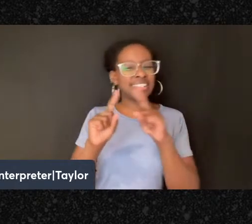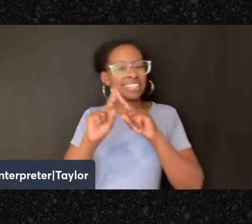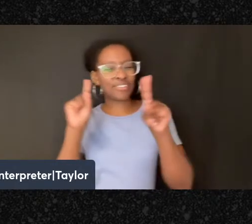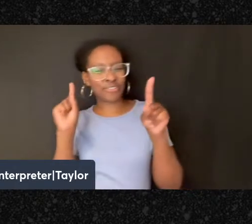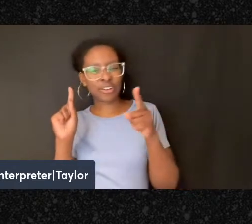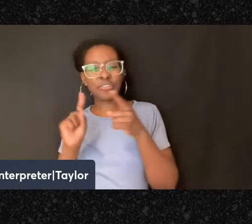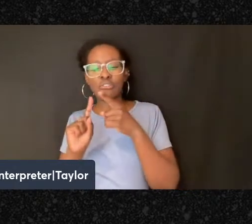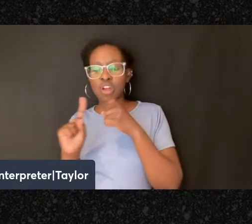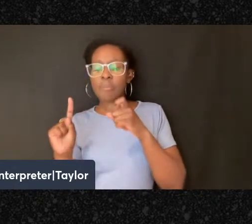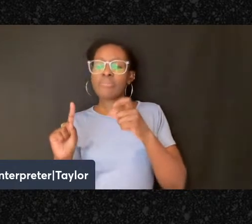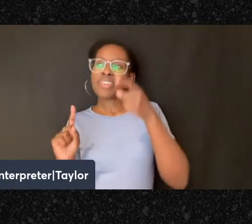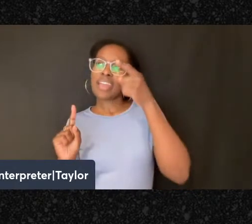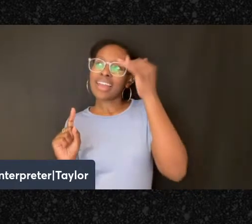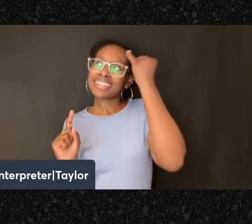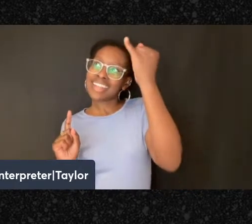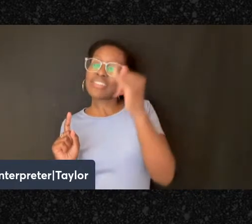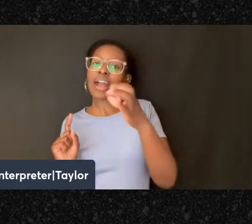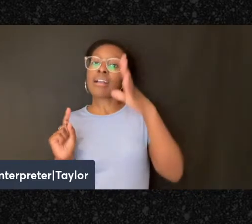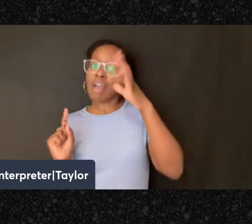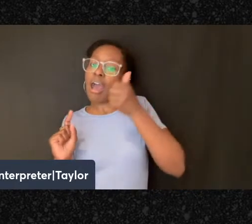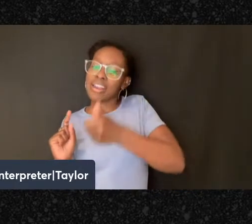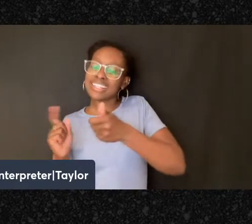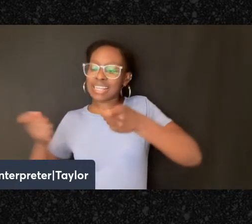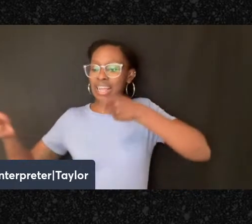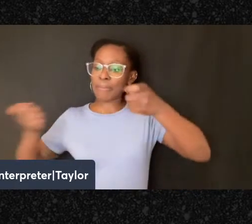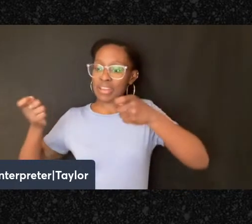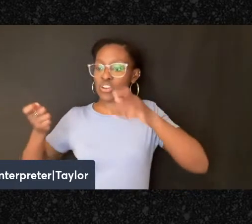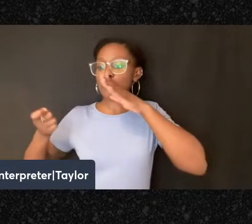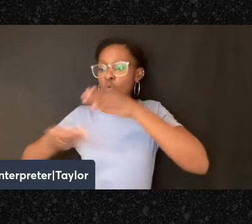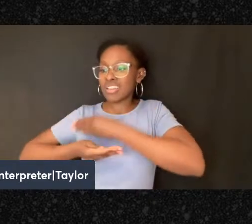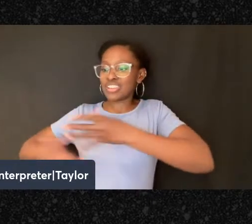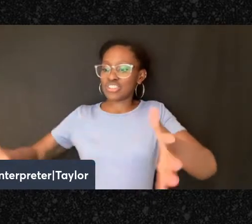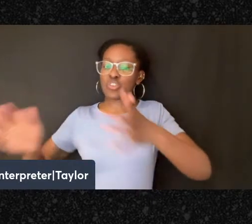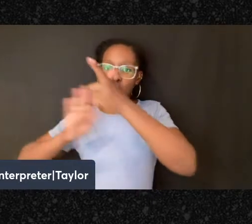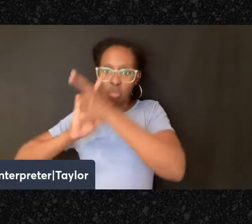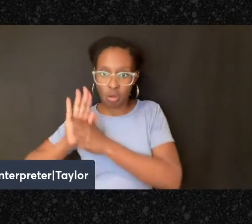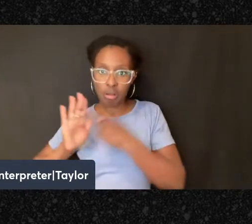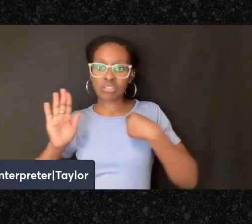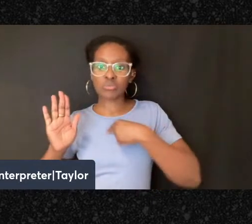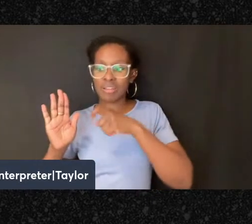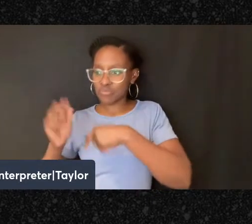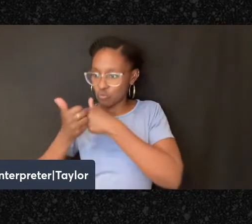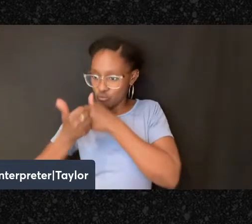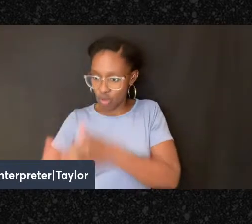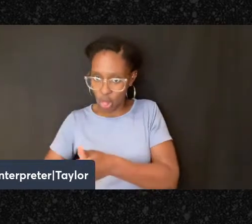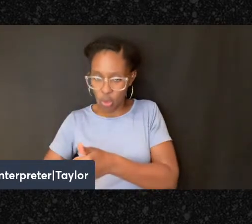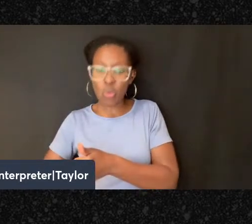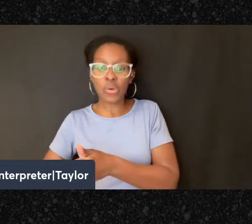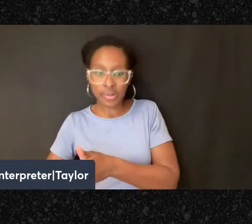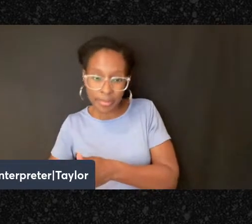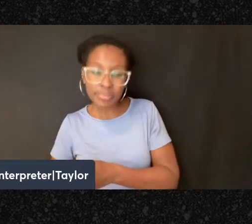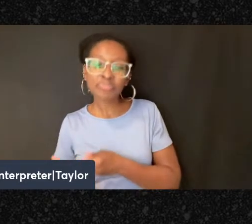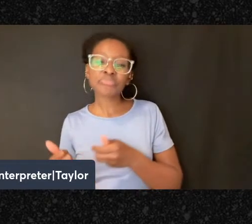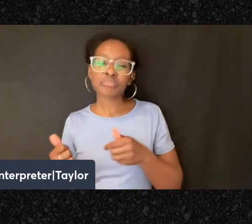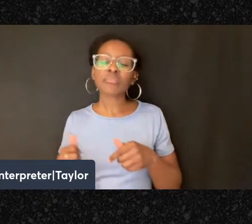commander, right, who issues these laws that we all have to follow. There's certainly an element of that, right, because anarchists